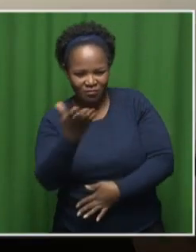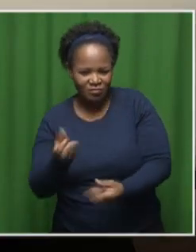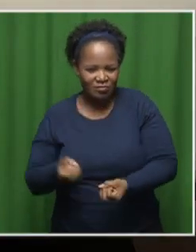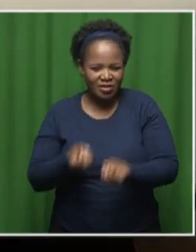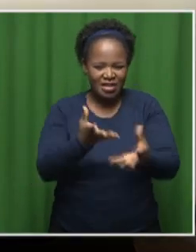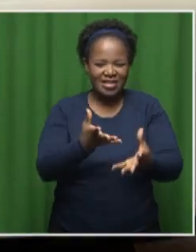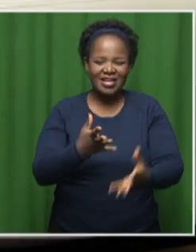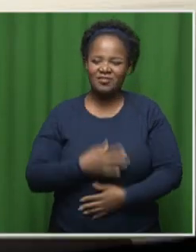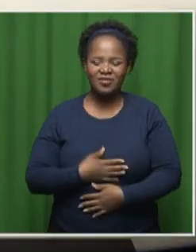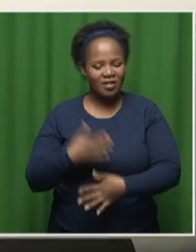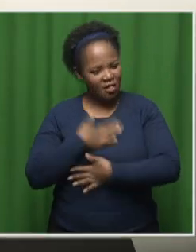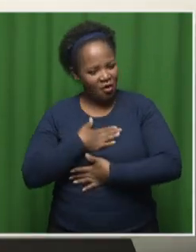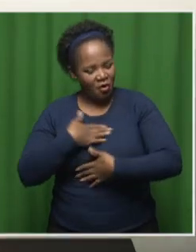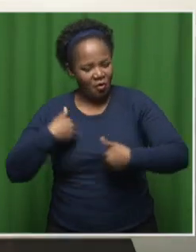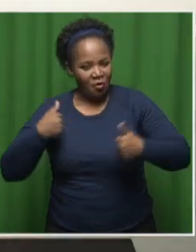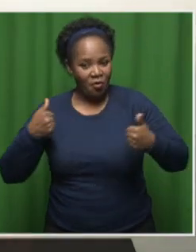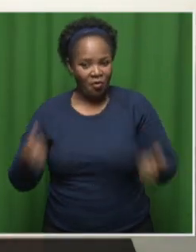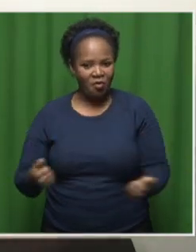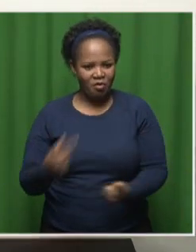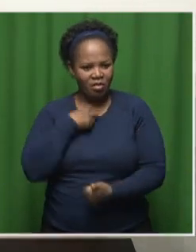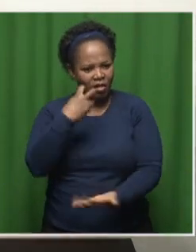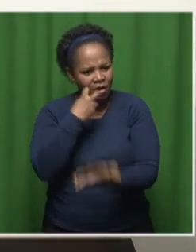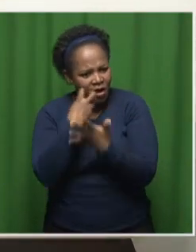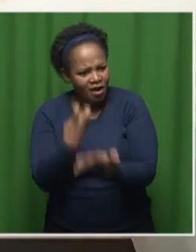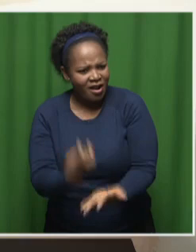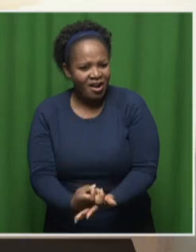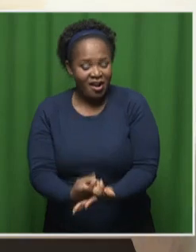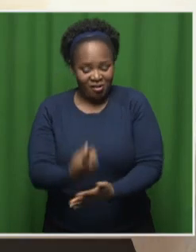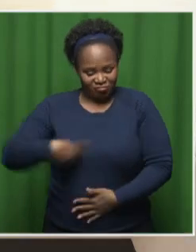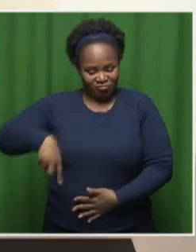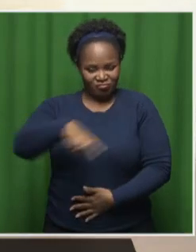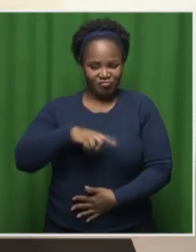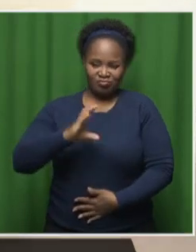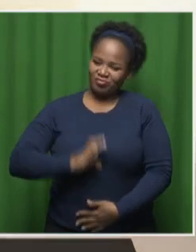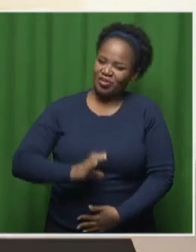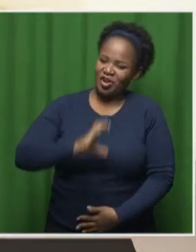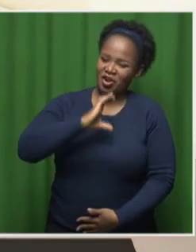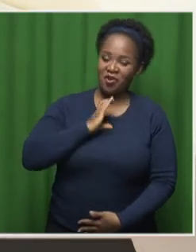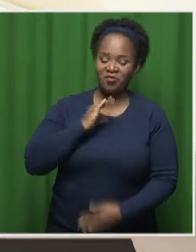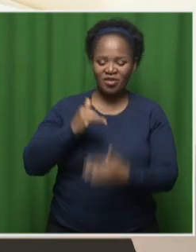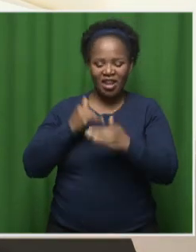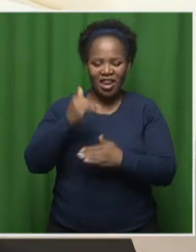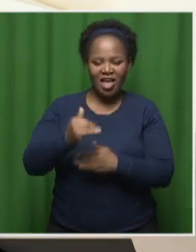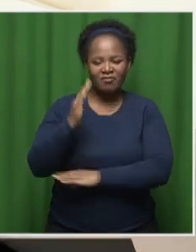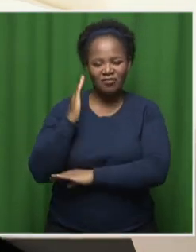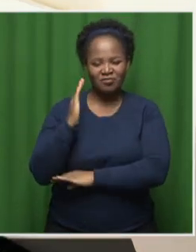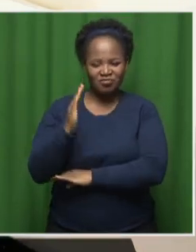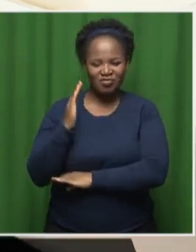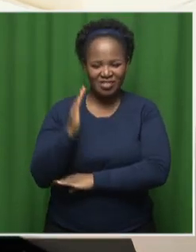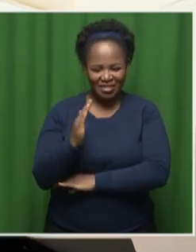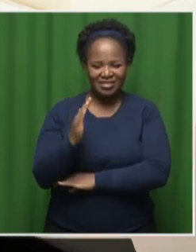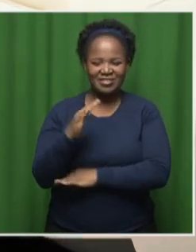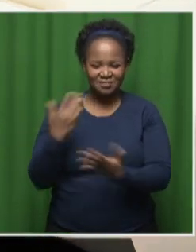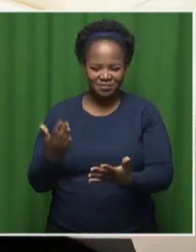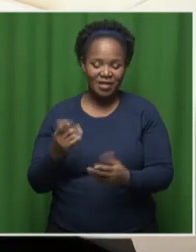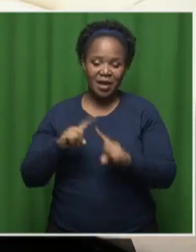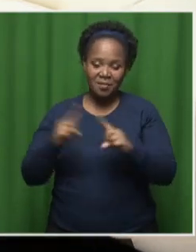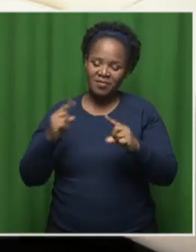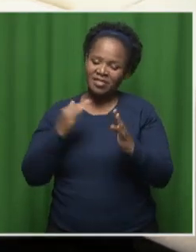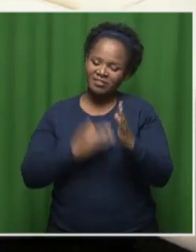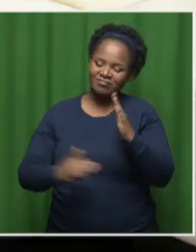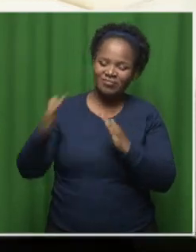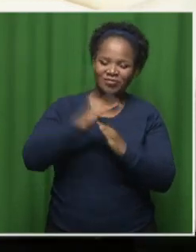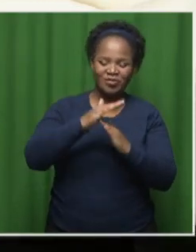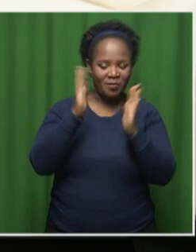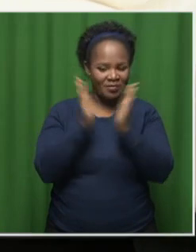takes their breath away. And we were very confident after presenting. But making it to the top 10 was just an achievement on its